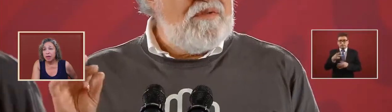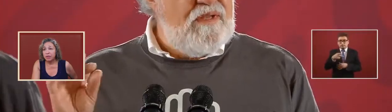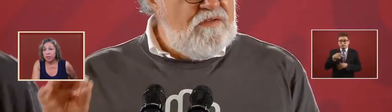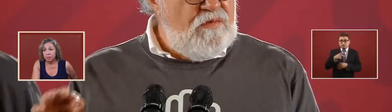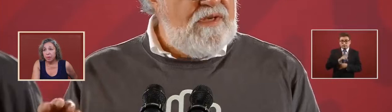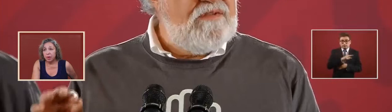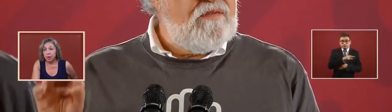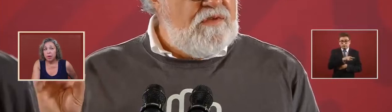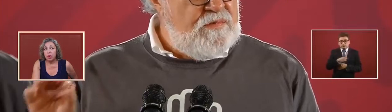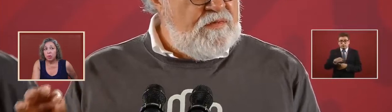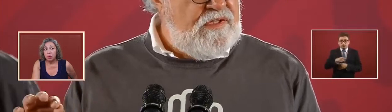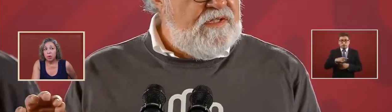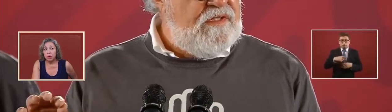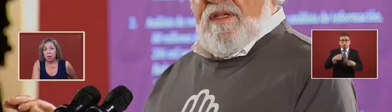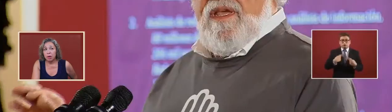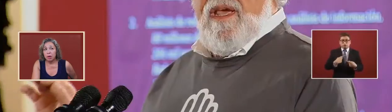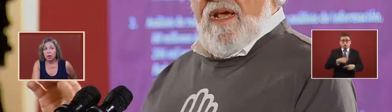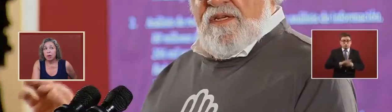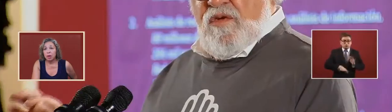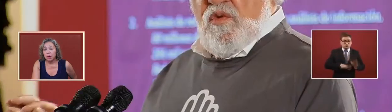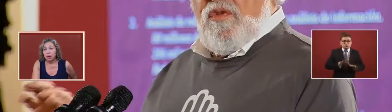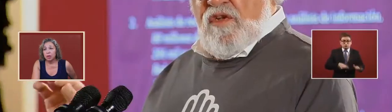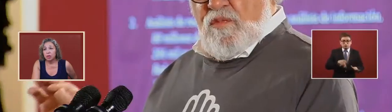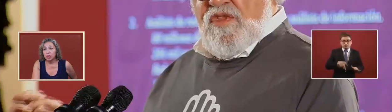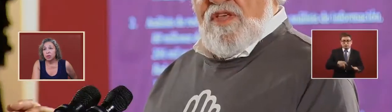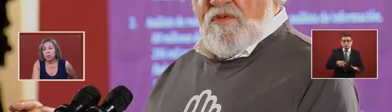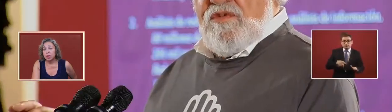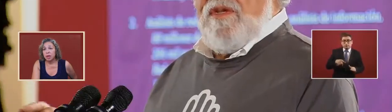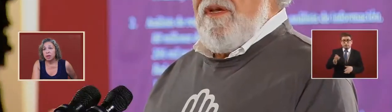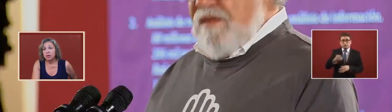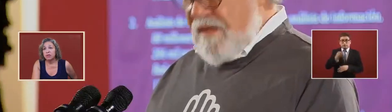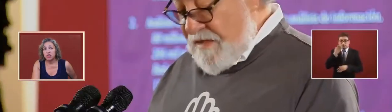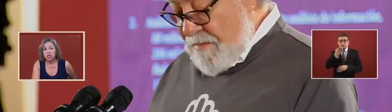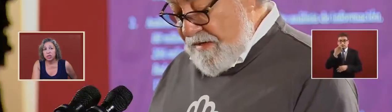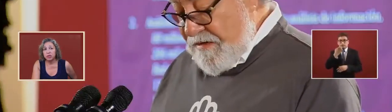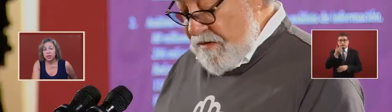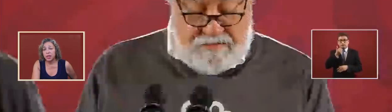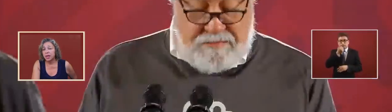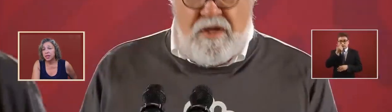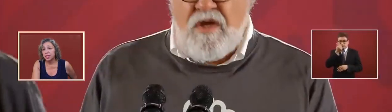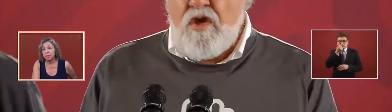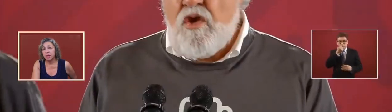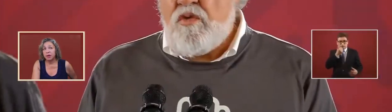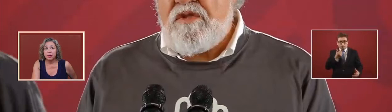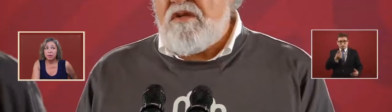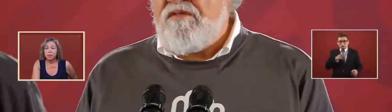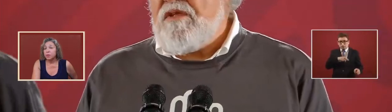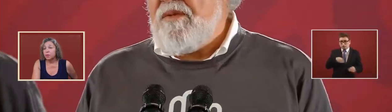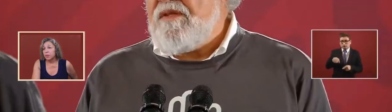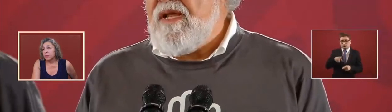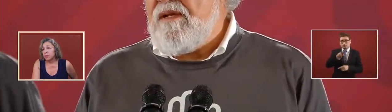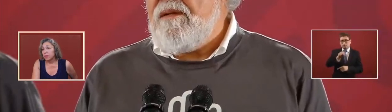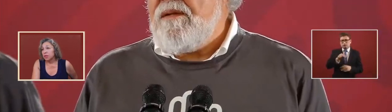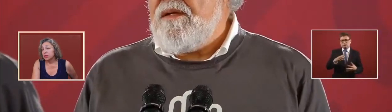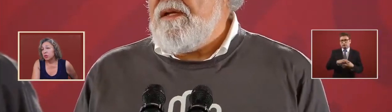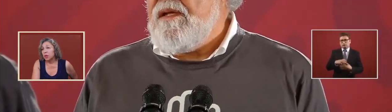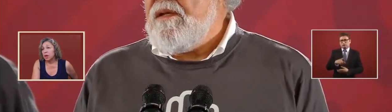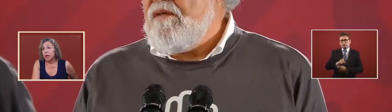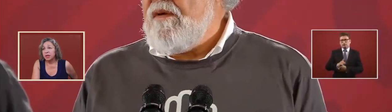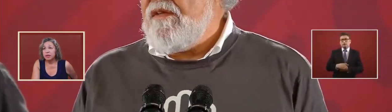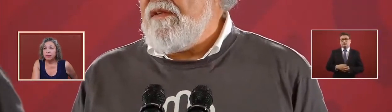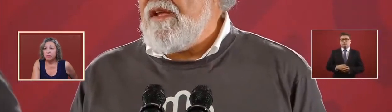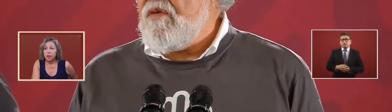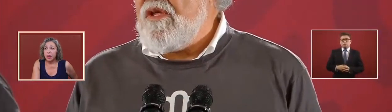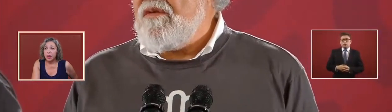none of them were to any of those children that had disappeared so